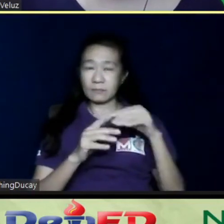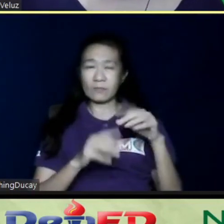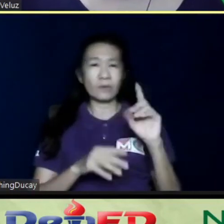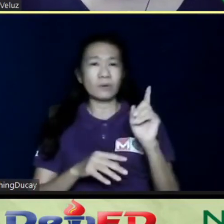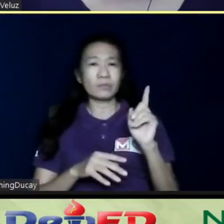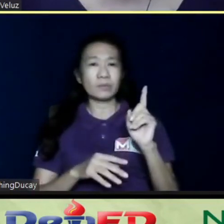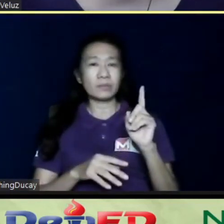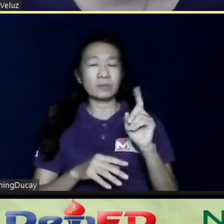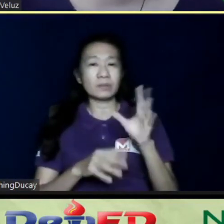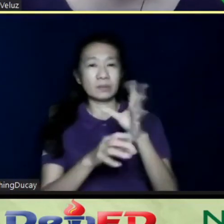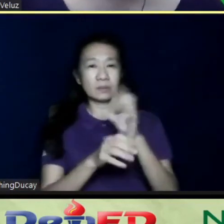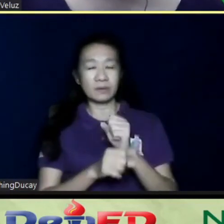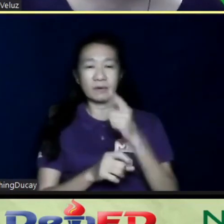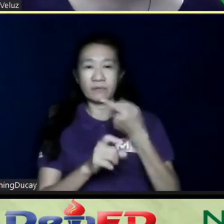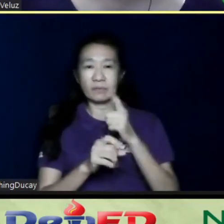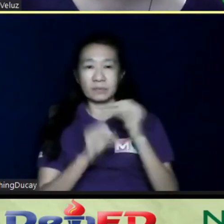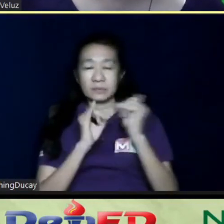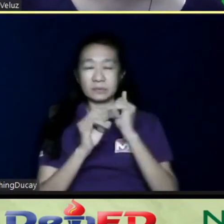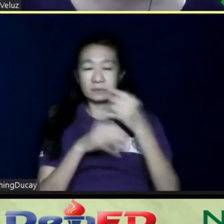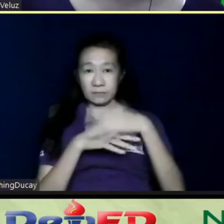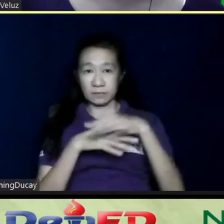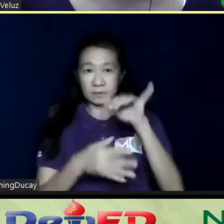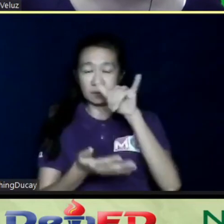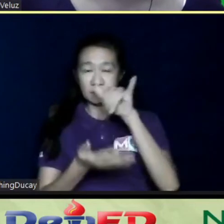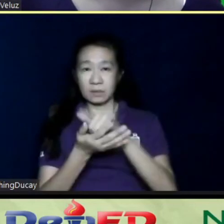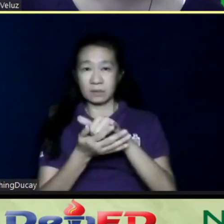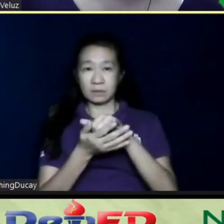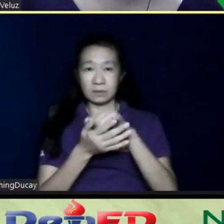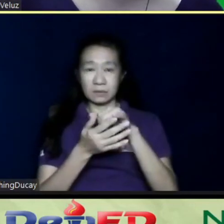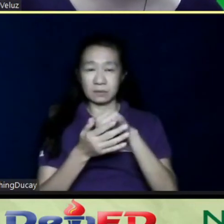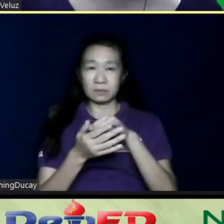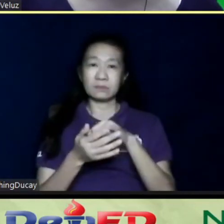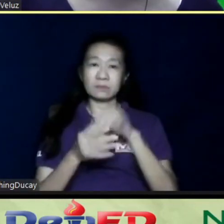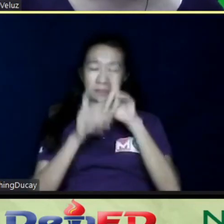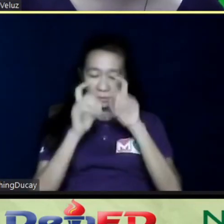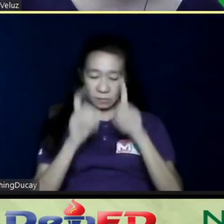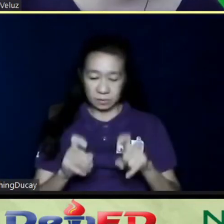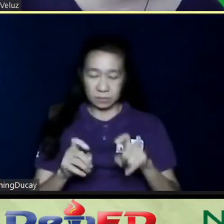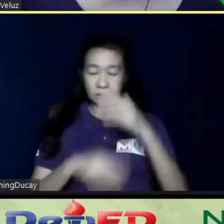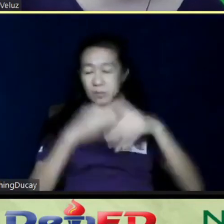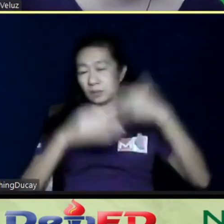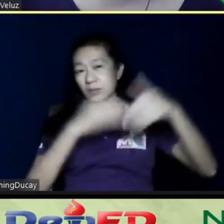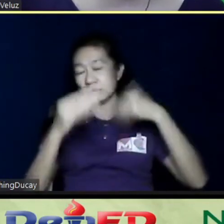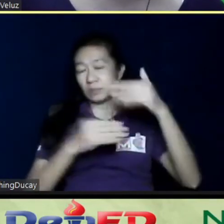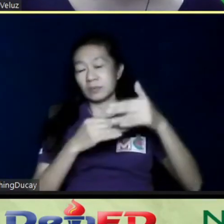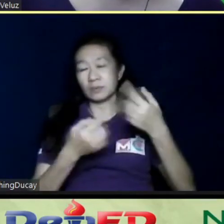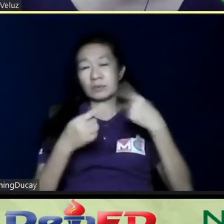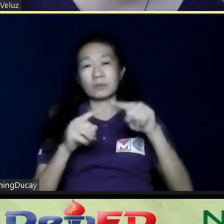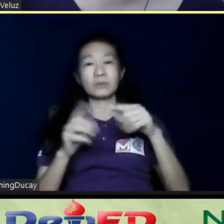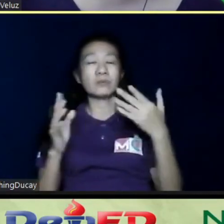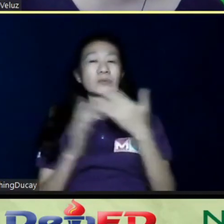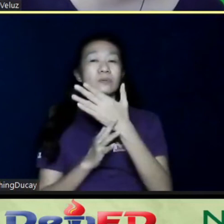picked up from the interview. After the assessment process, they would go through